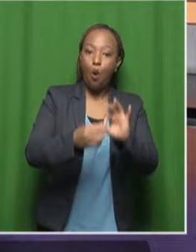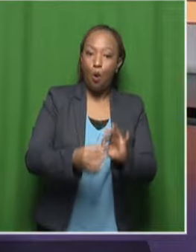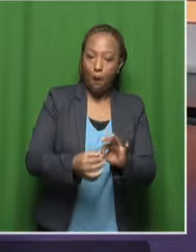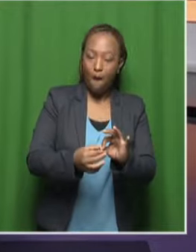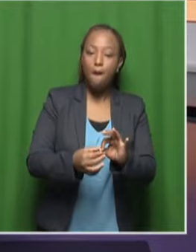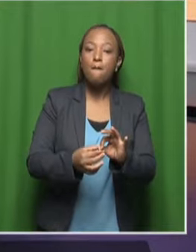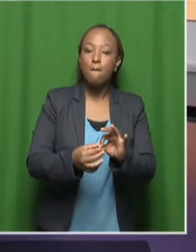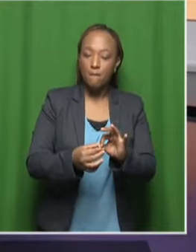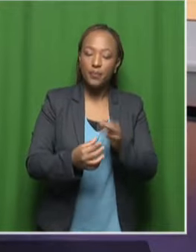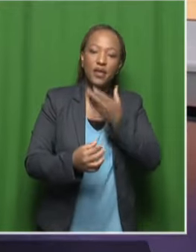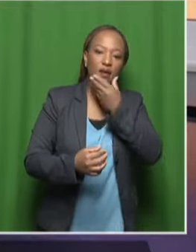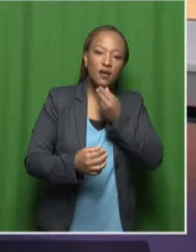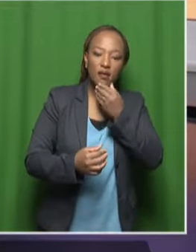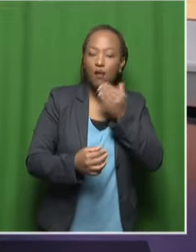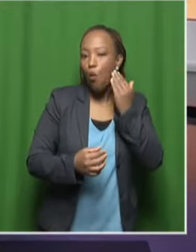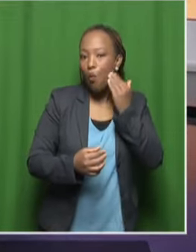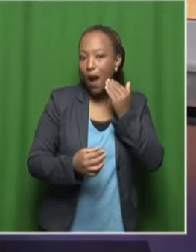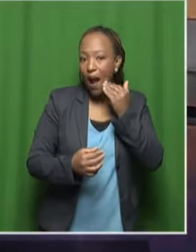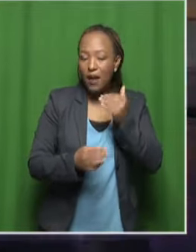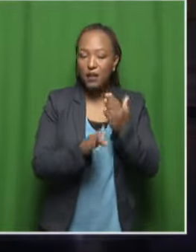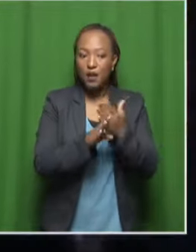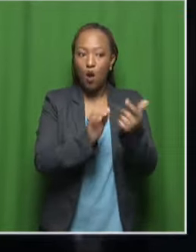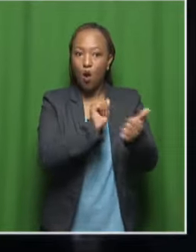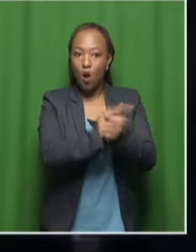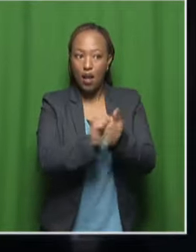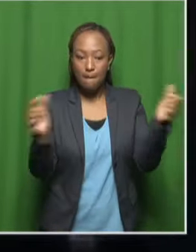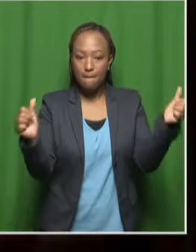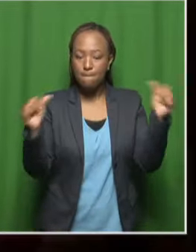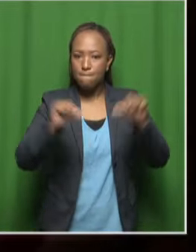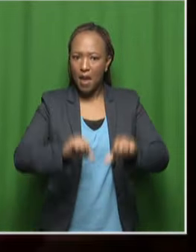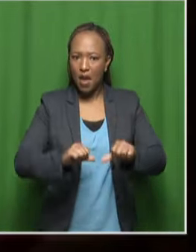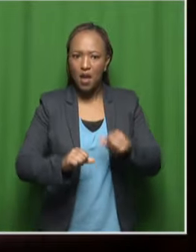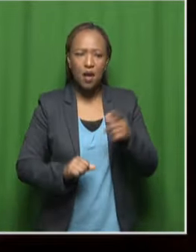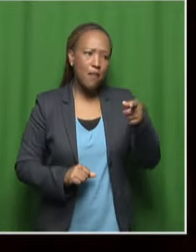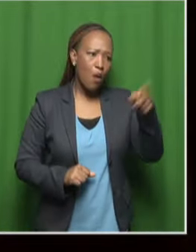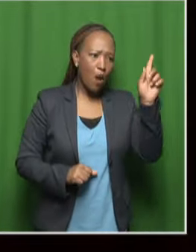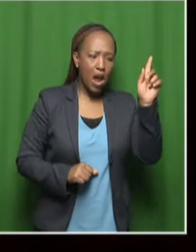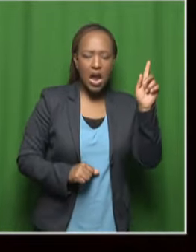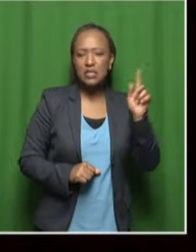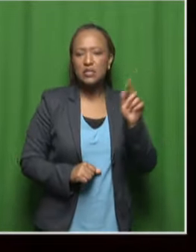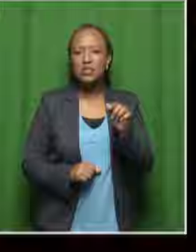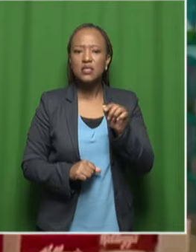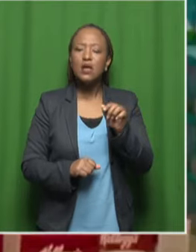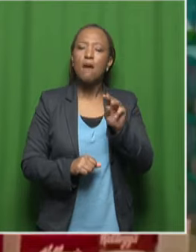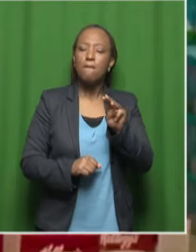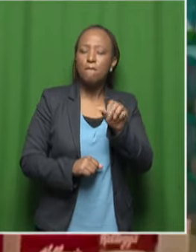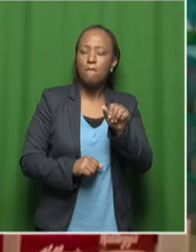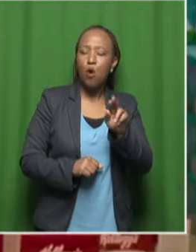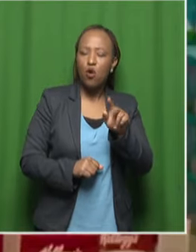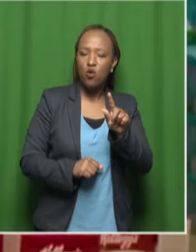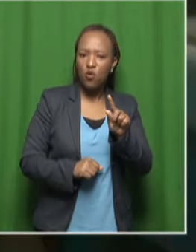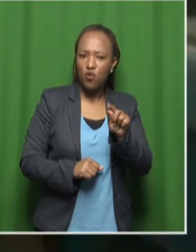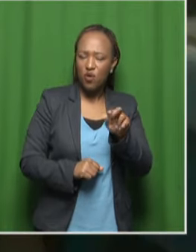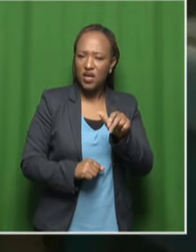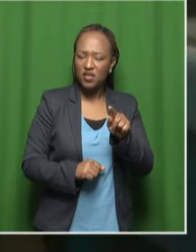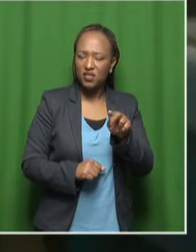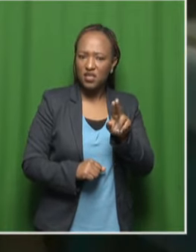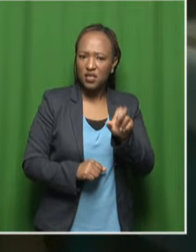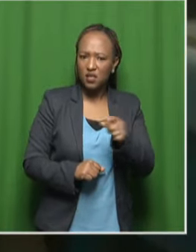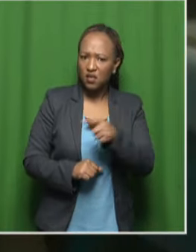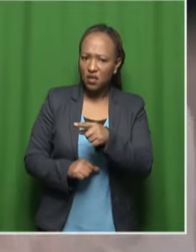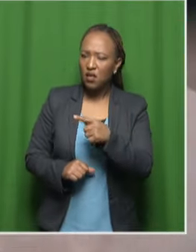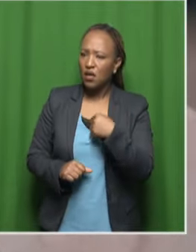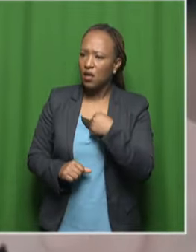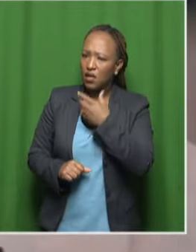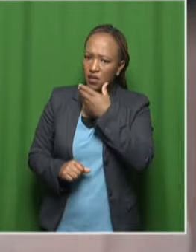Caucasian, my white colleagues, you know, we discuss what they did for Christmas. They'll tell me, I went to Mauritius. I went to the Bahamas. And then, Simpiwe, what did you do for Christmas?